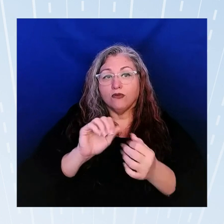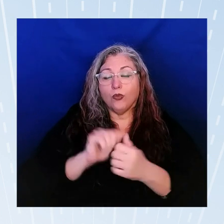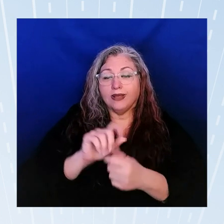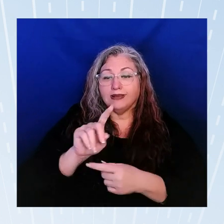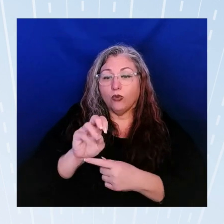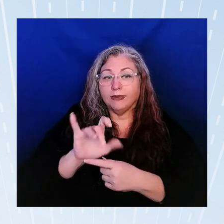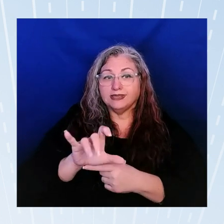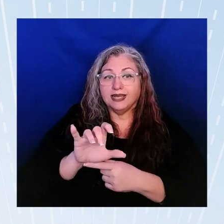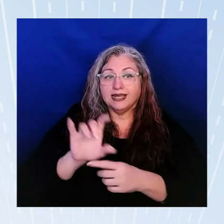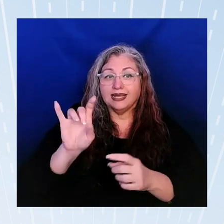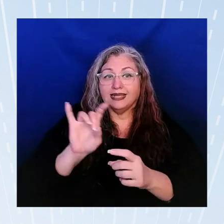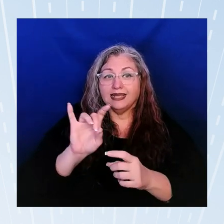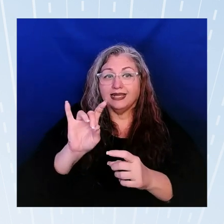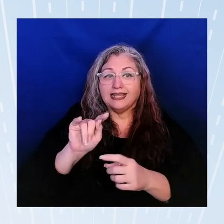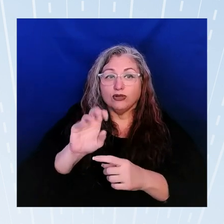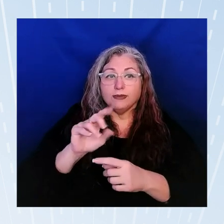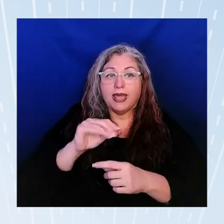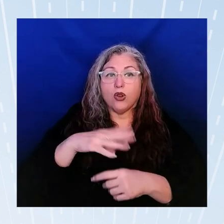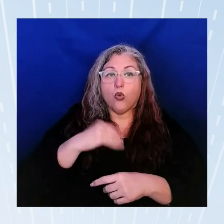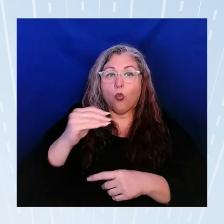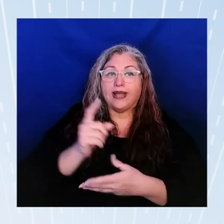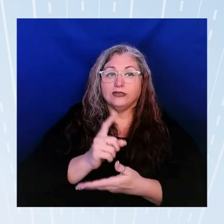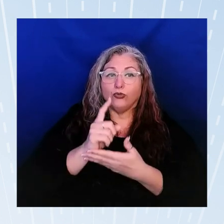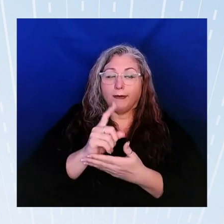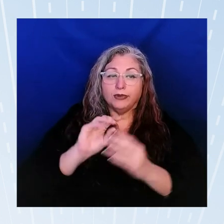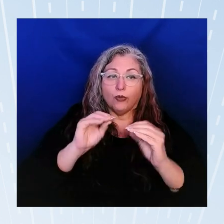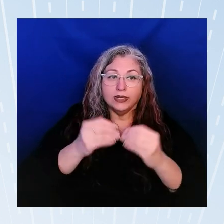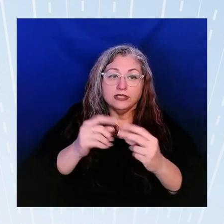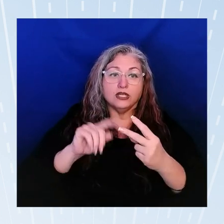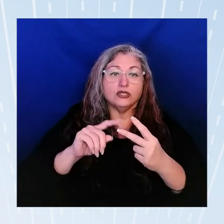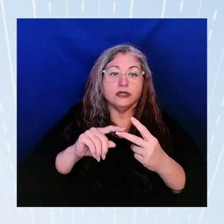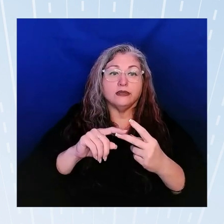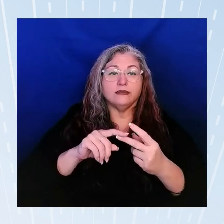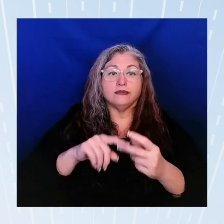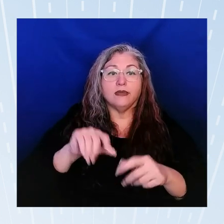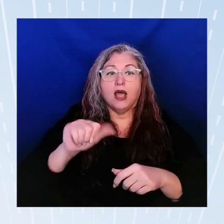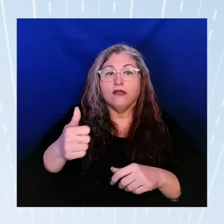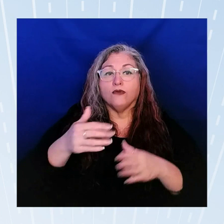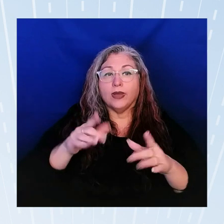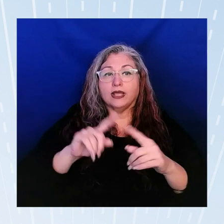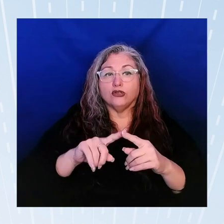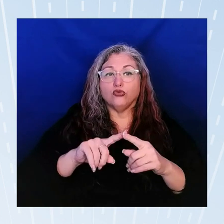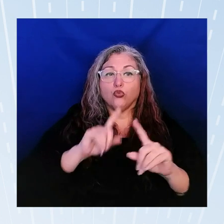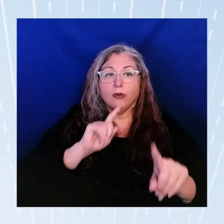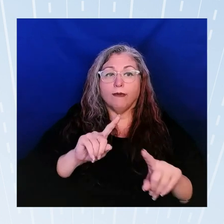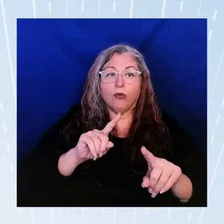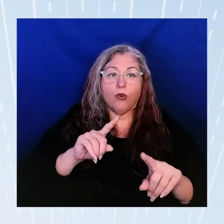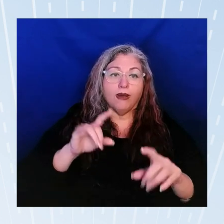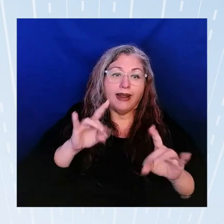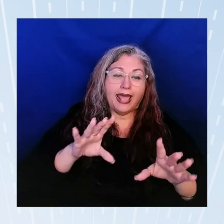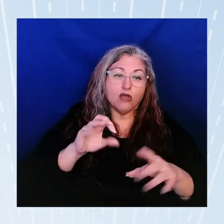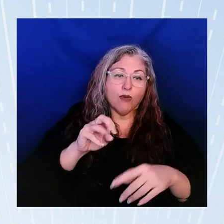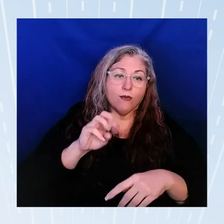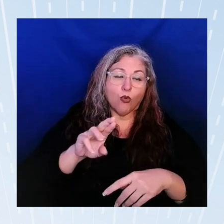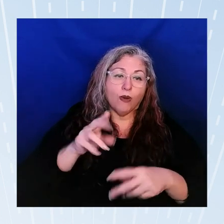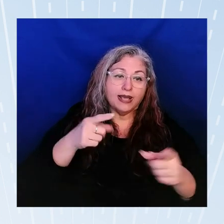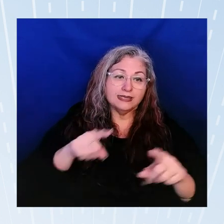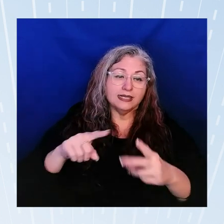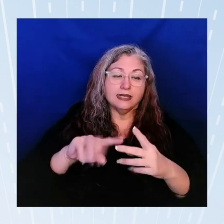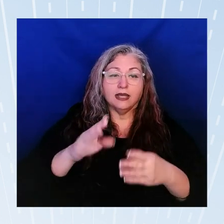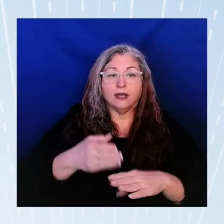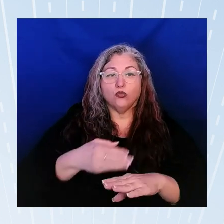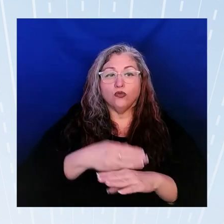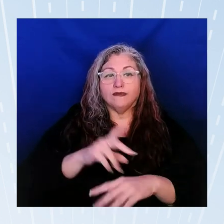and white supremacist organizations alternative means of reporting hate crimes or hate incidents improving federal data